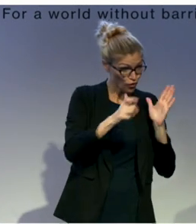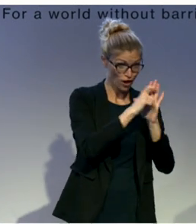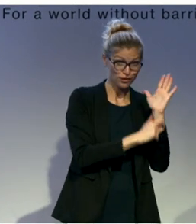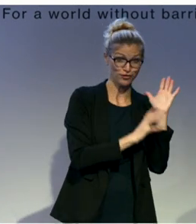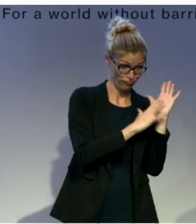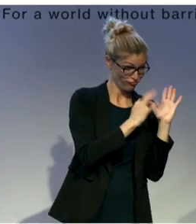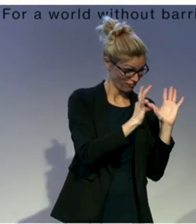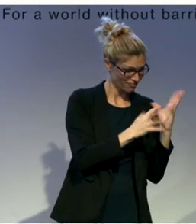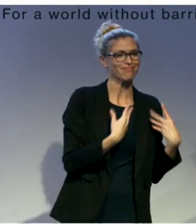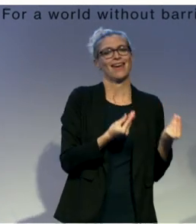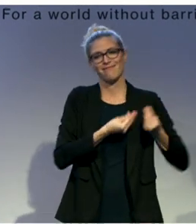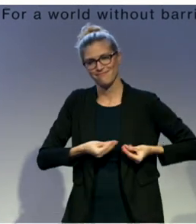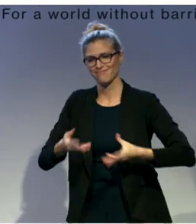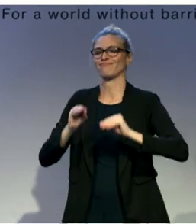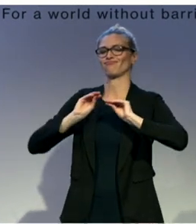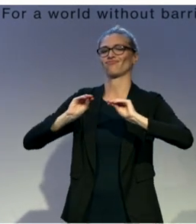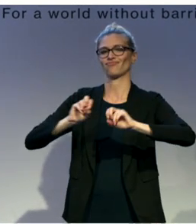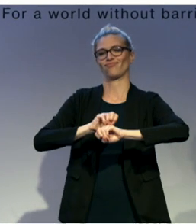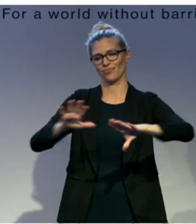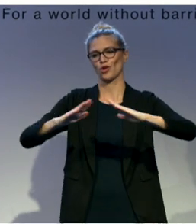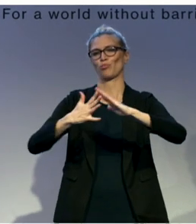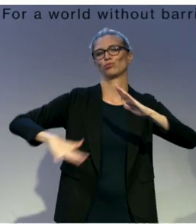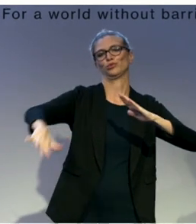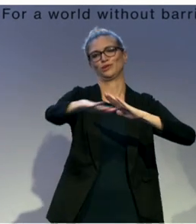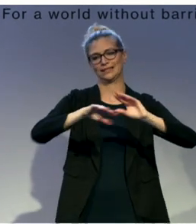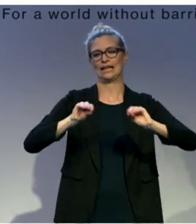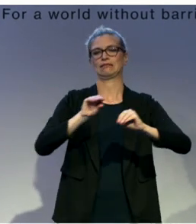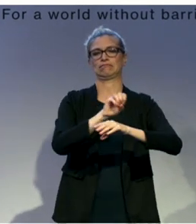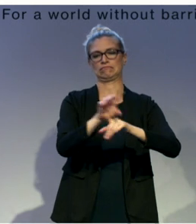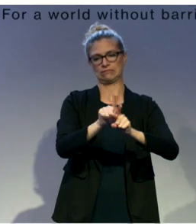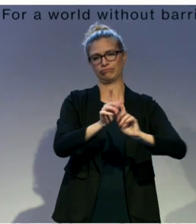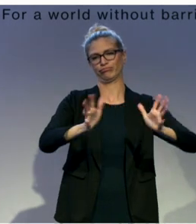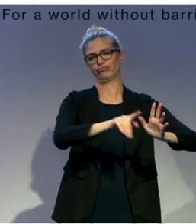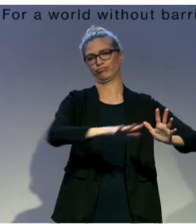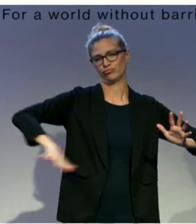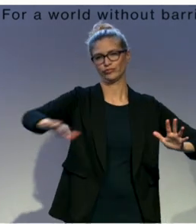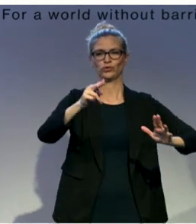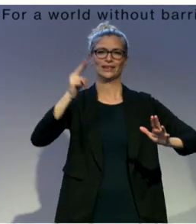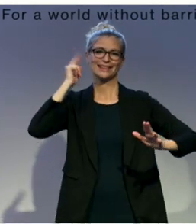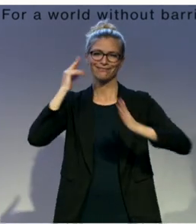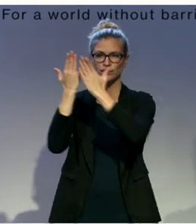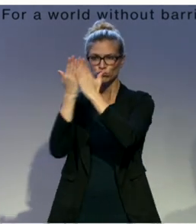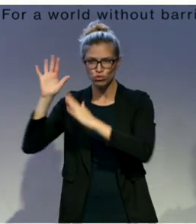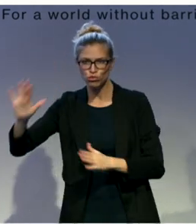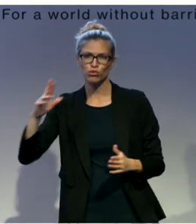lexicons within their communities. The app was also shared with a number of deaf institutes and schools and their networks.